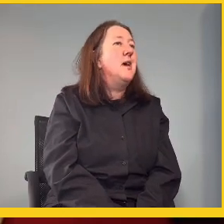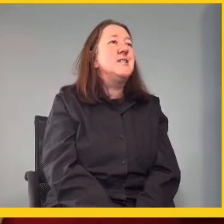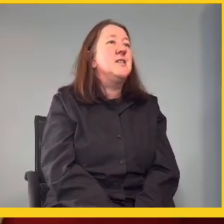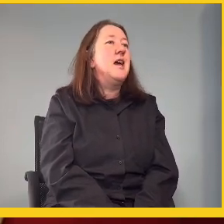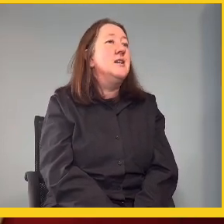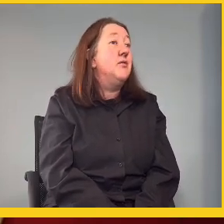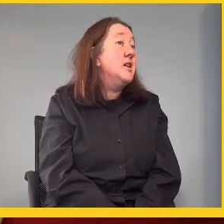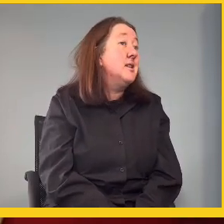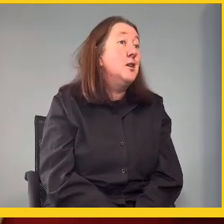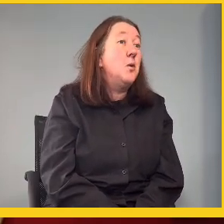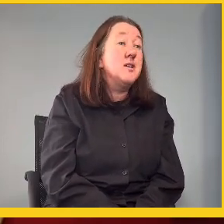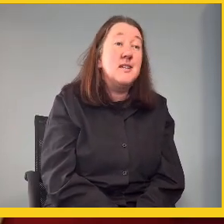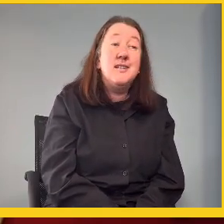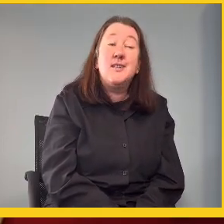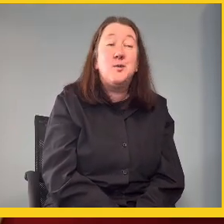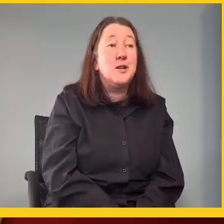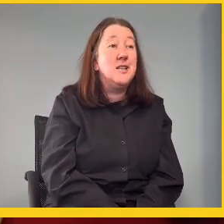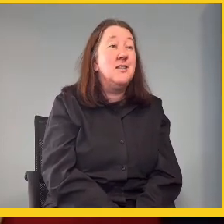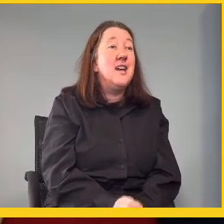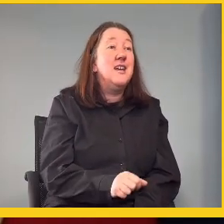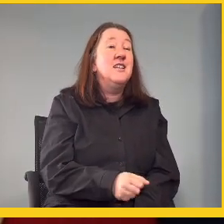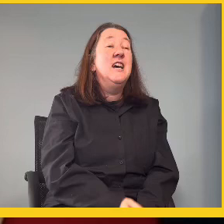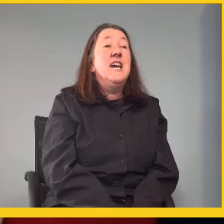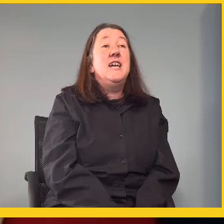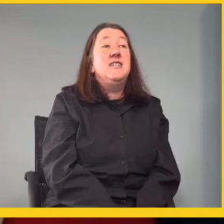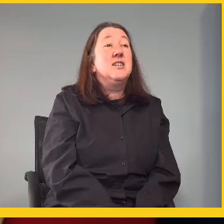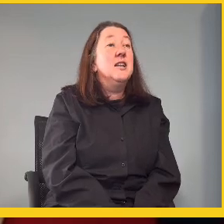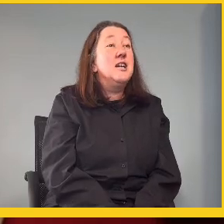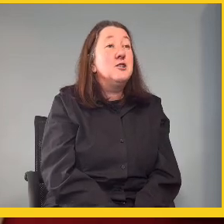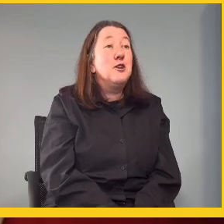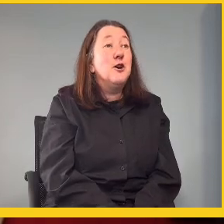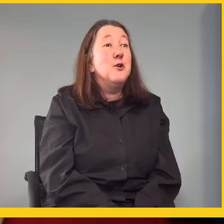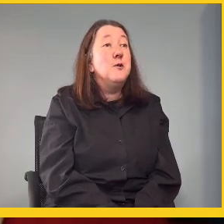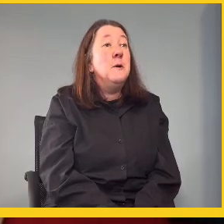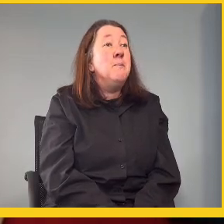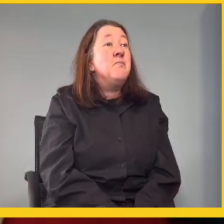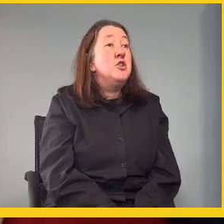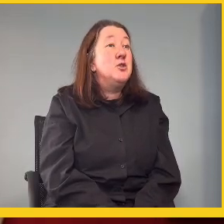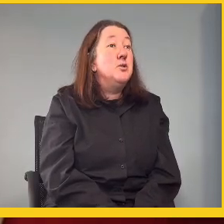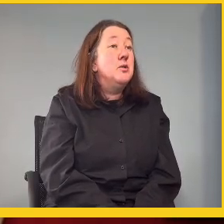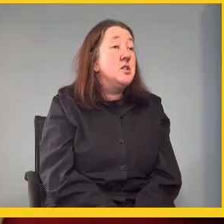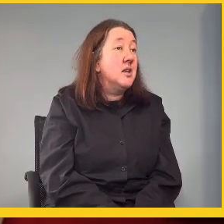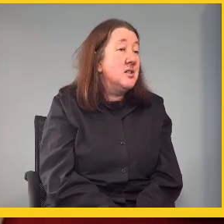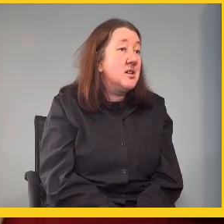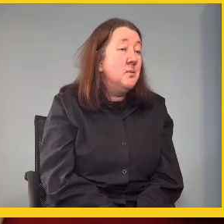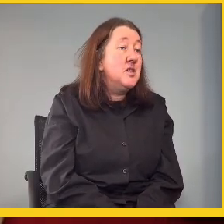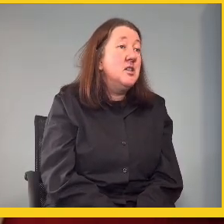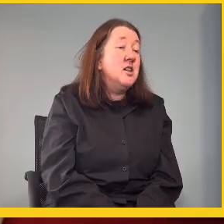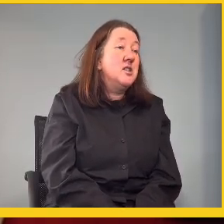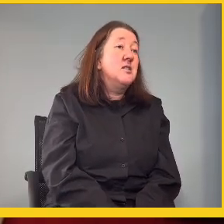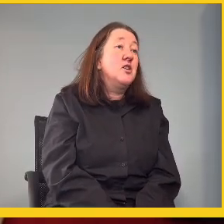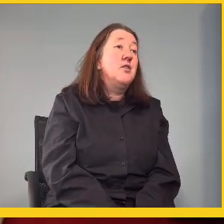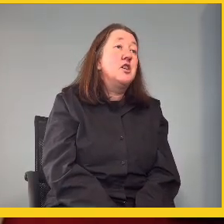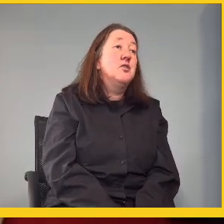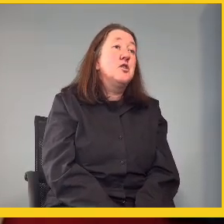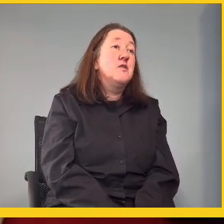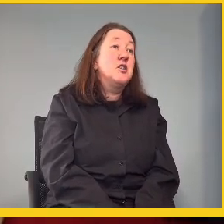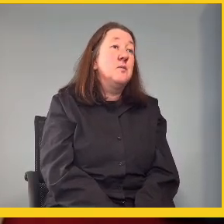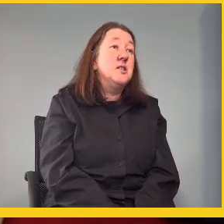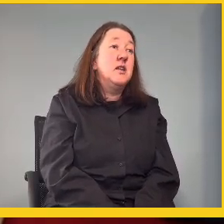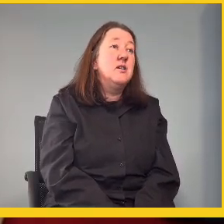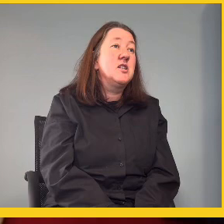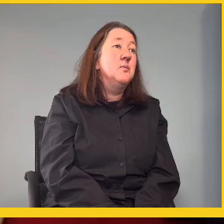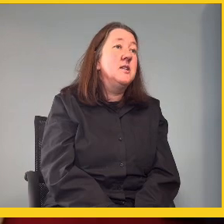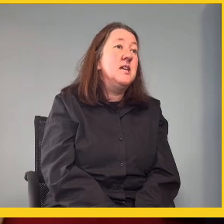know, we thought that's the end of it, and it wasn't. It wasn't the end. It still had to go to the Justice Committee, Justice Interpretional